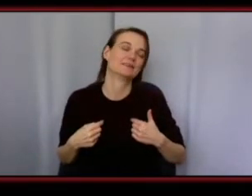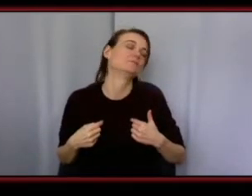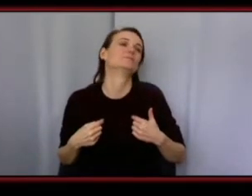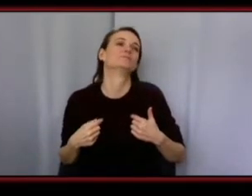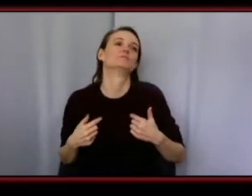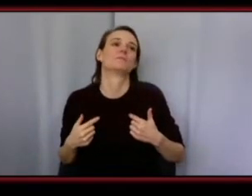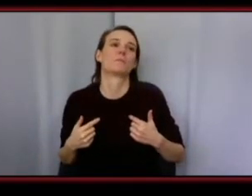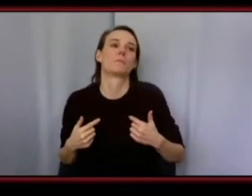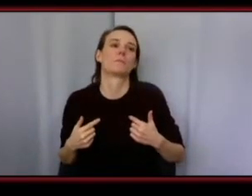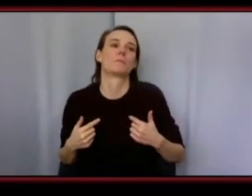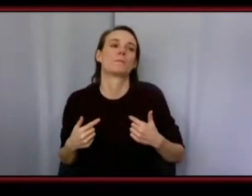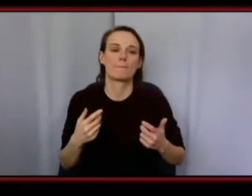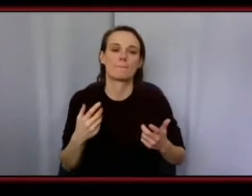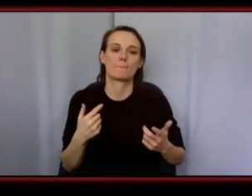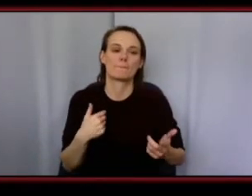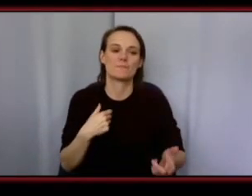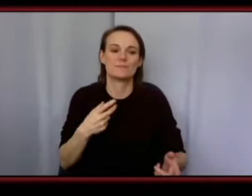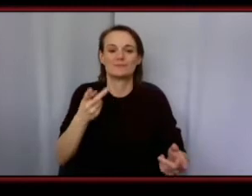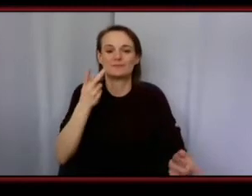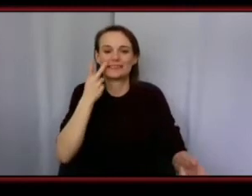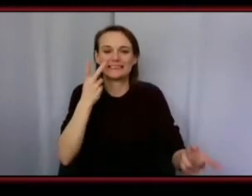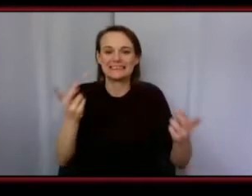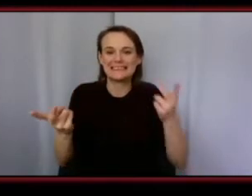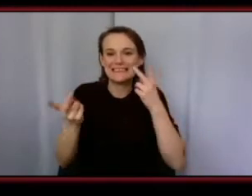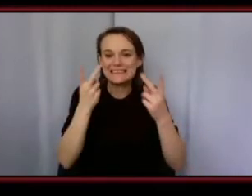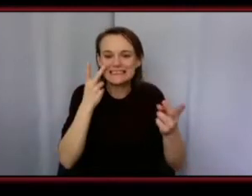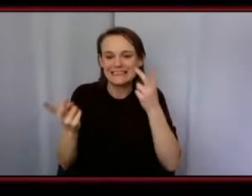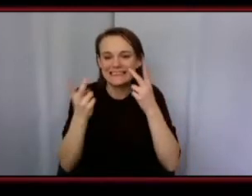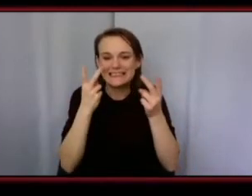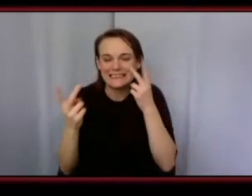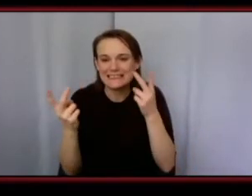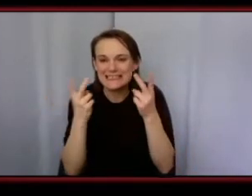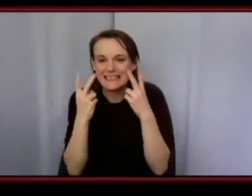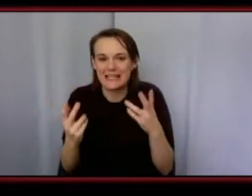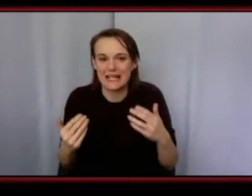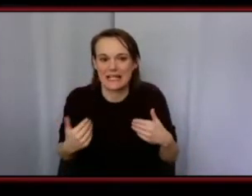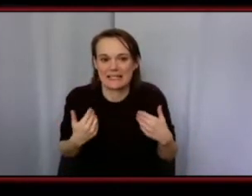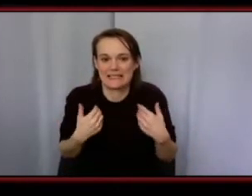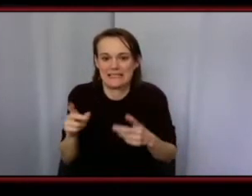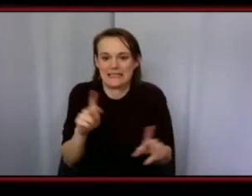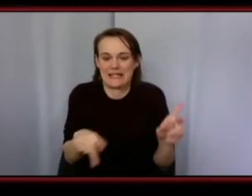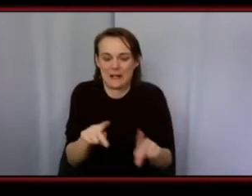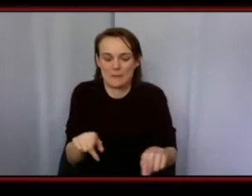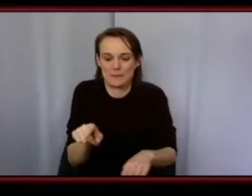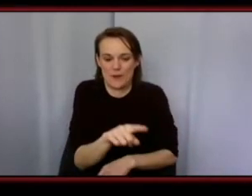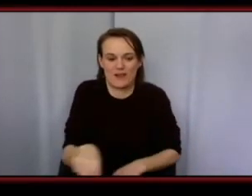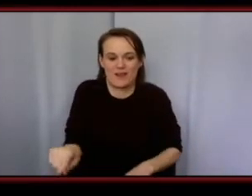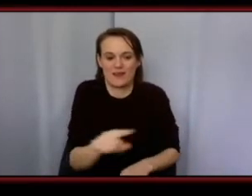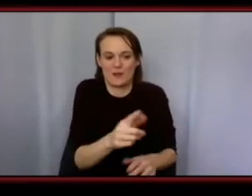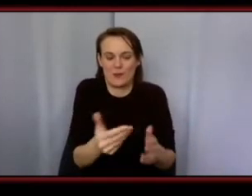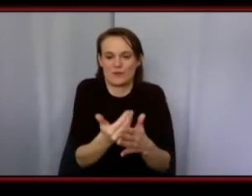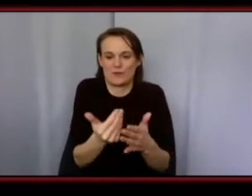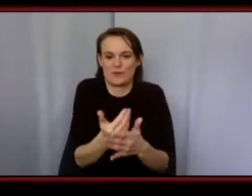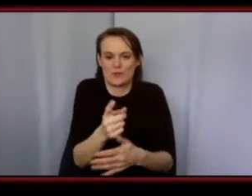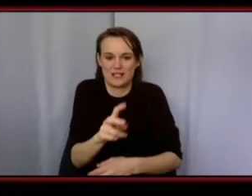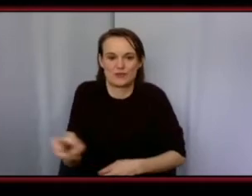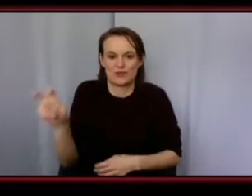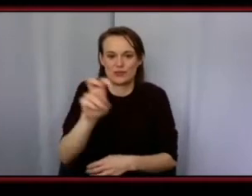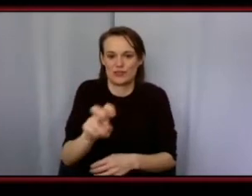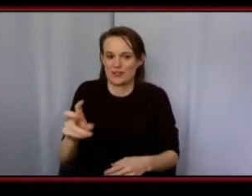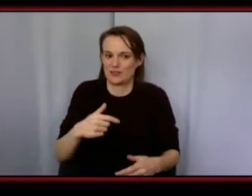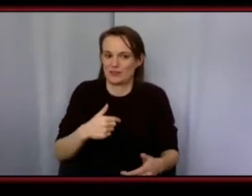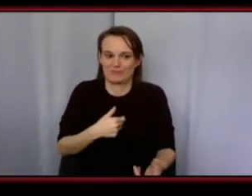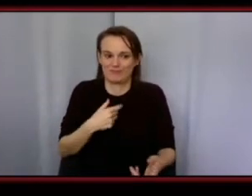what their potential is where they're going with their journey so it would be trevor silver